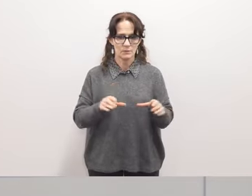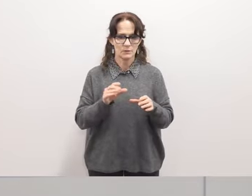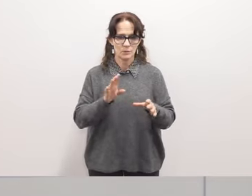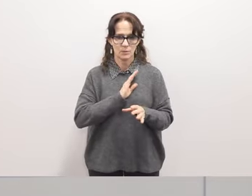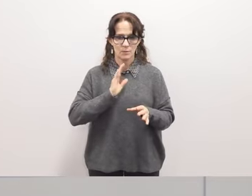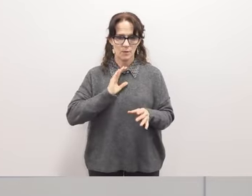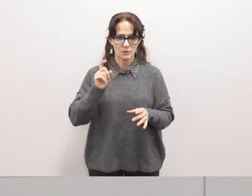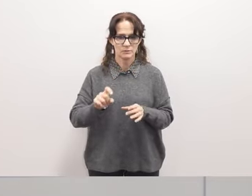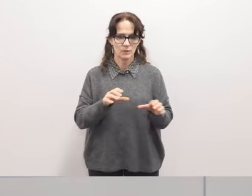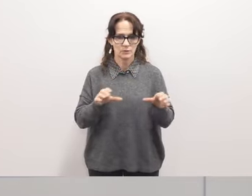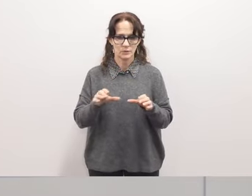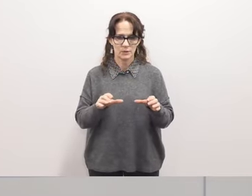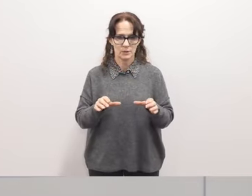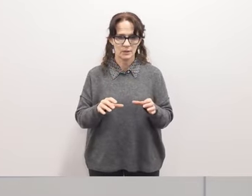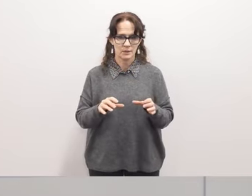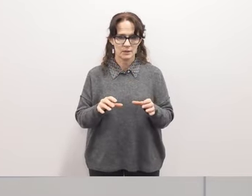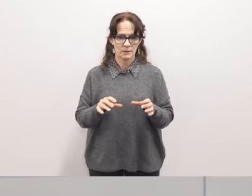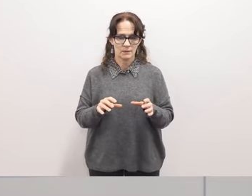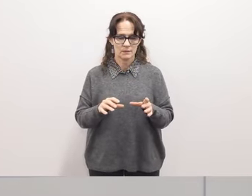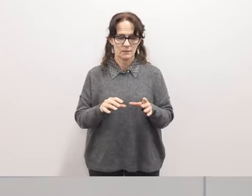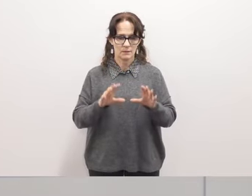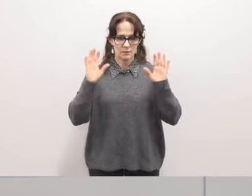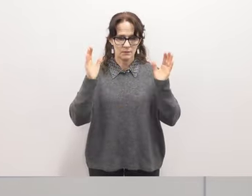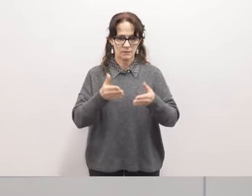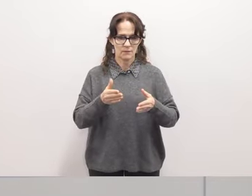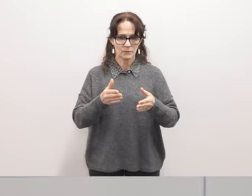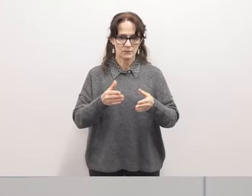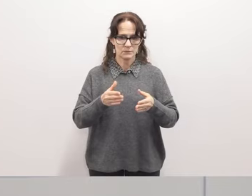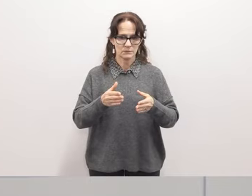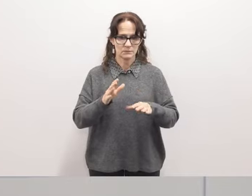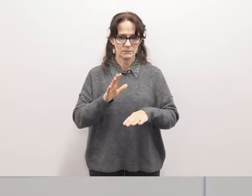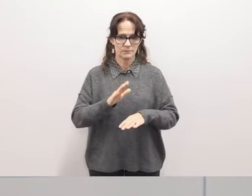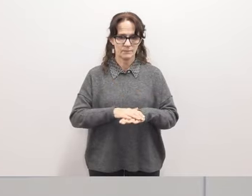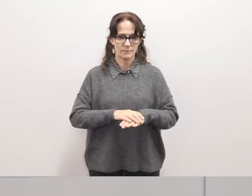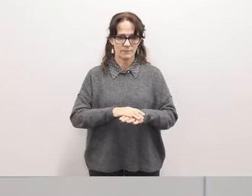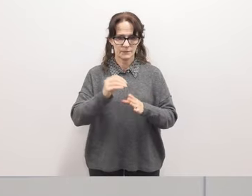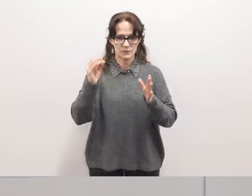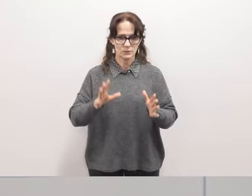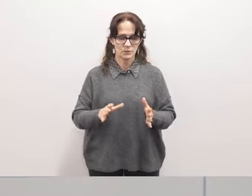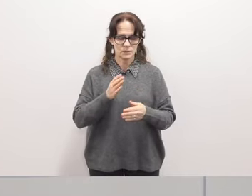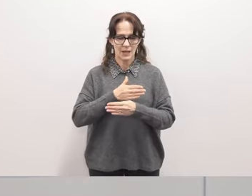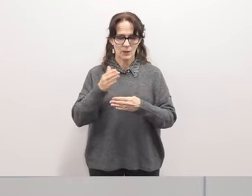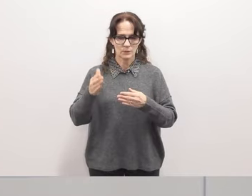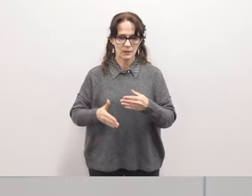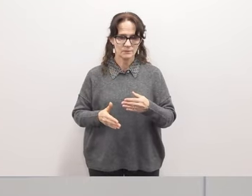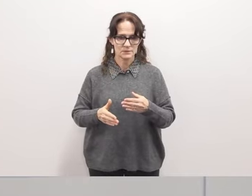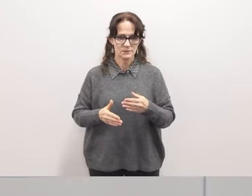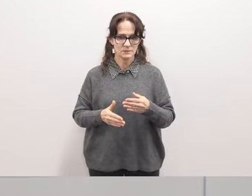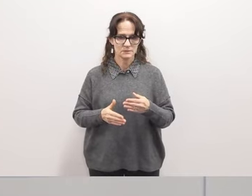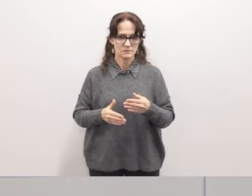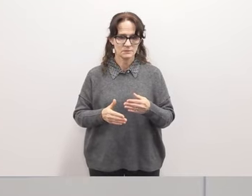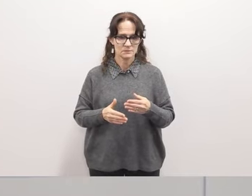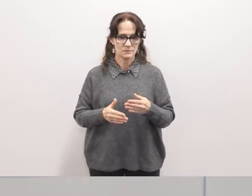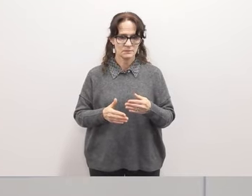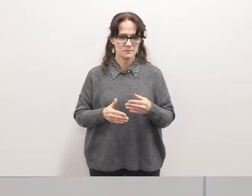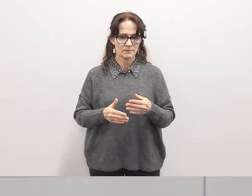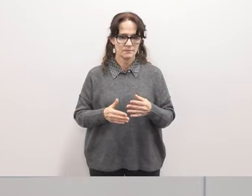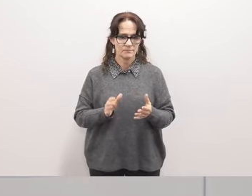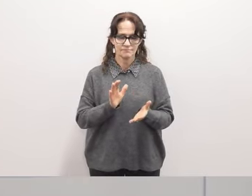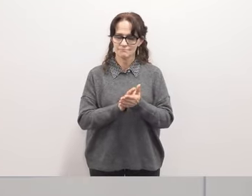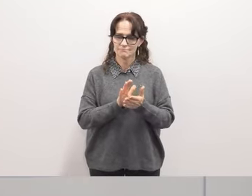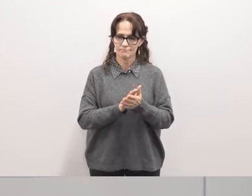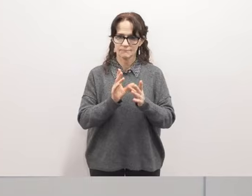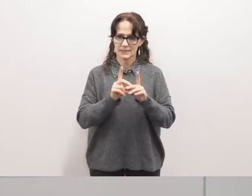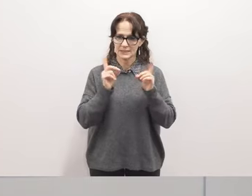boards are supposed to do which is to focus on uh student outcomes and so i commend the